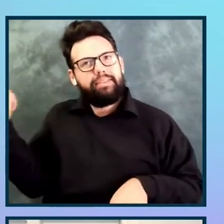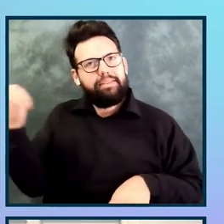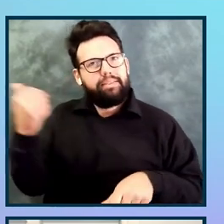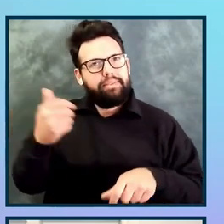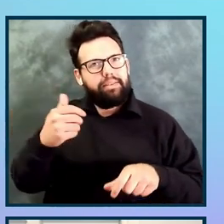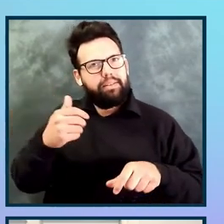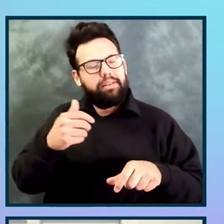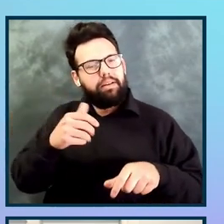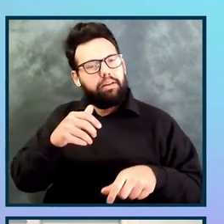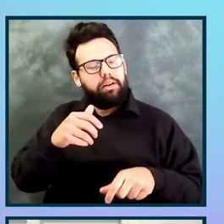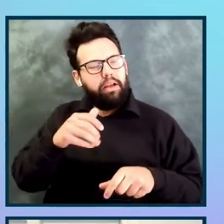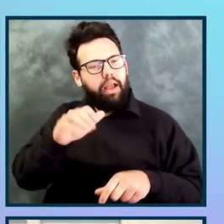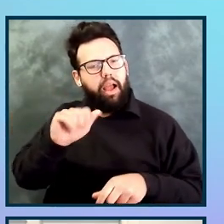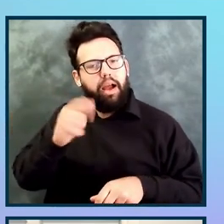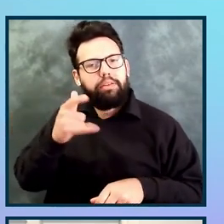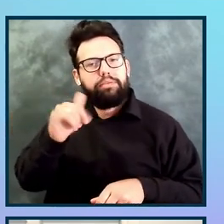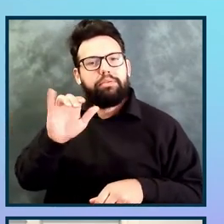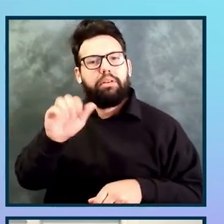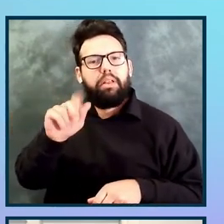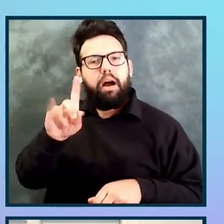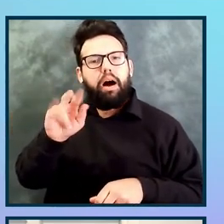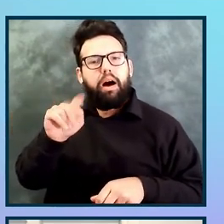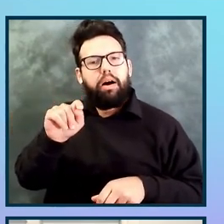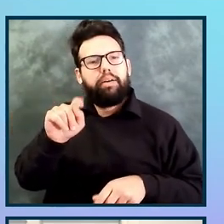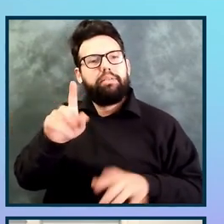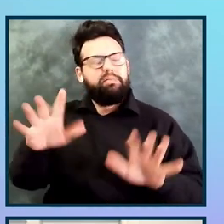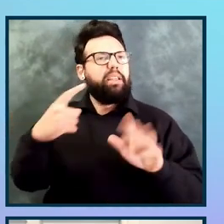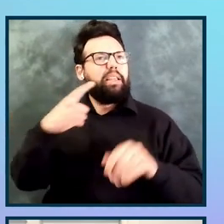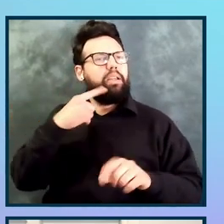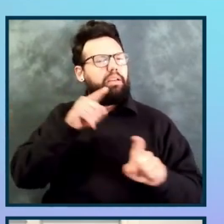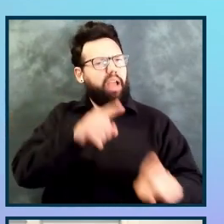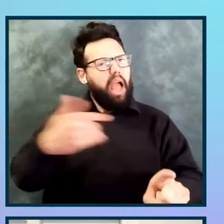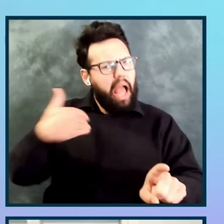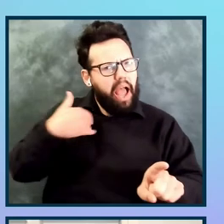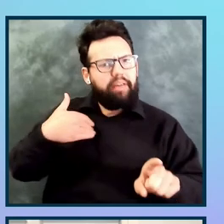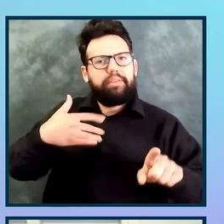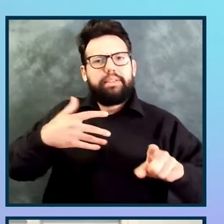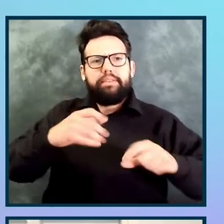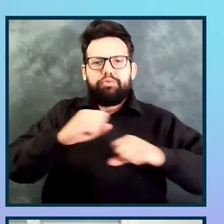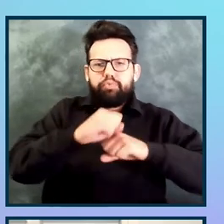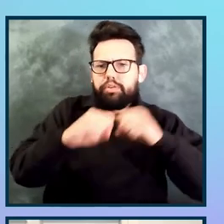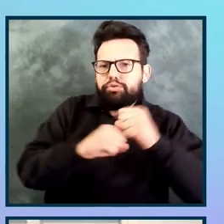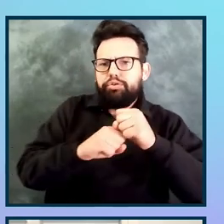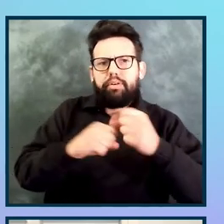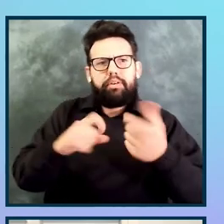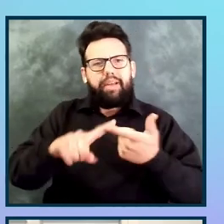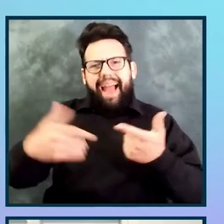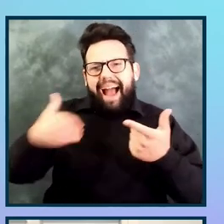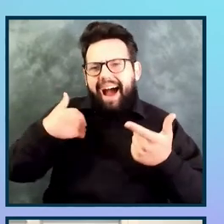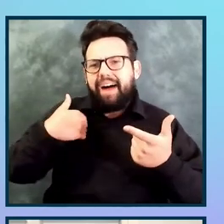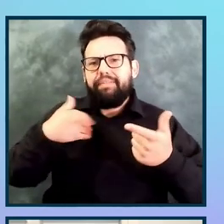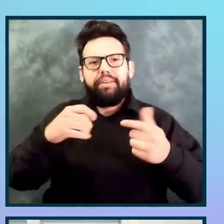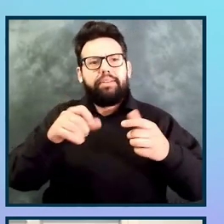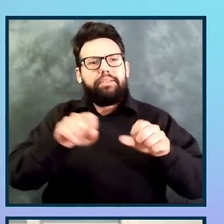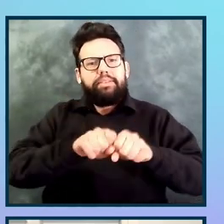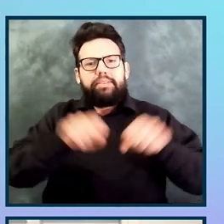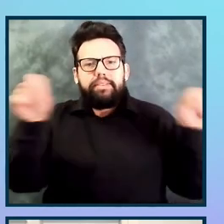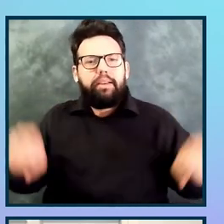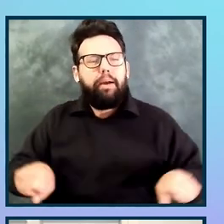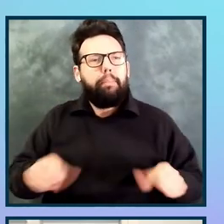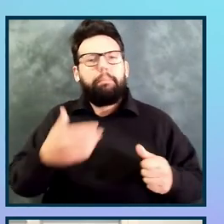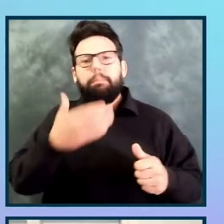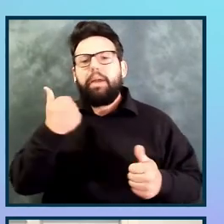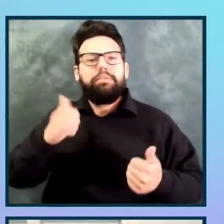we were thinking of it more as there's a structure and there's a system in place, but it's very organic and it's incredibly adaptable to the